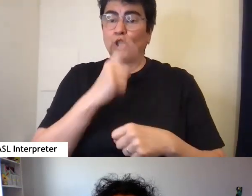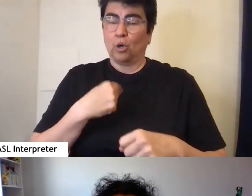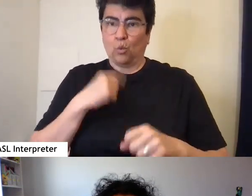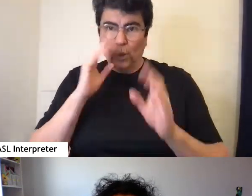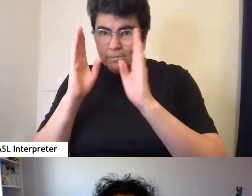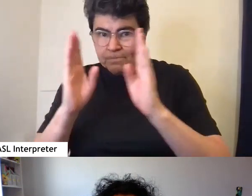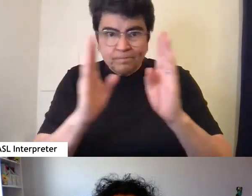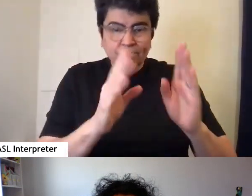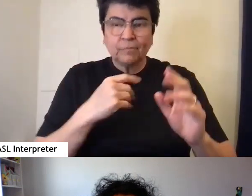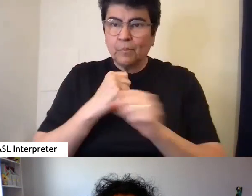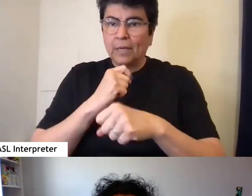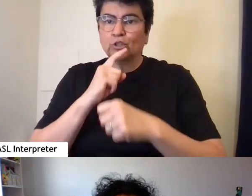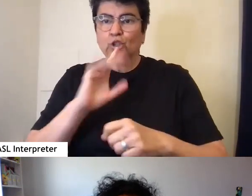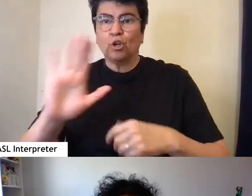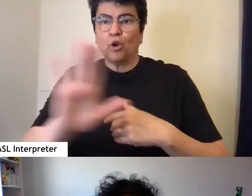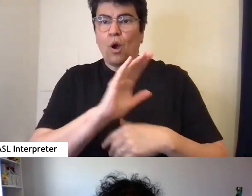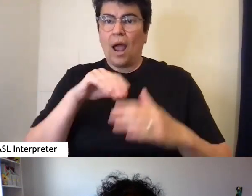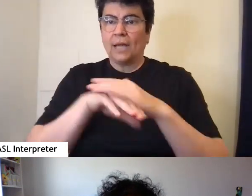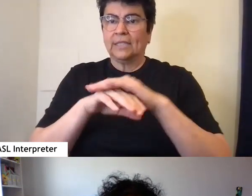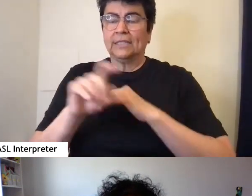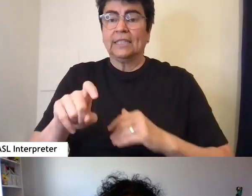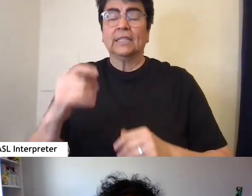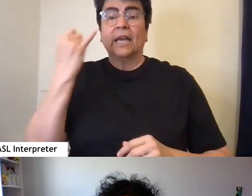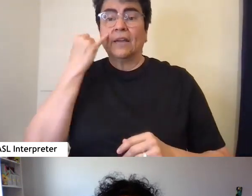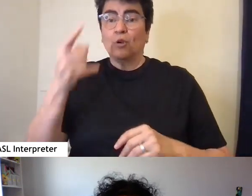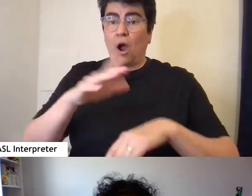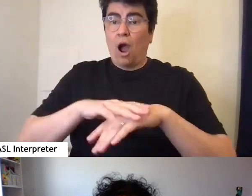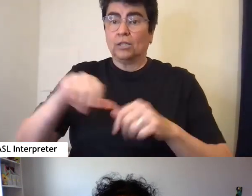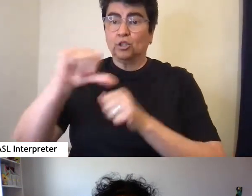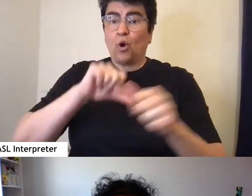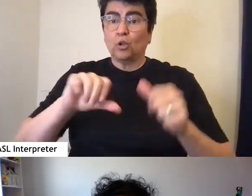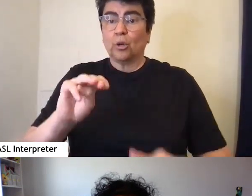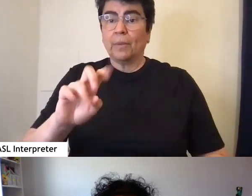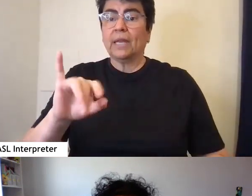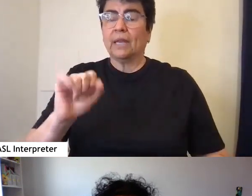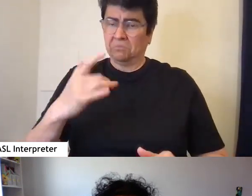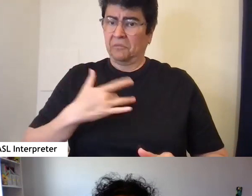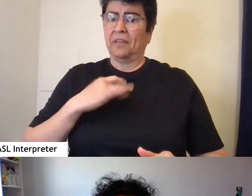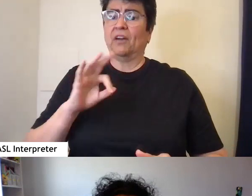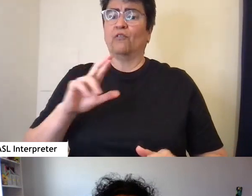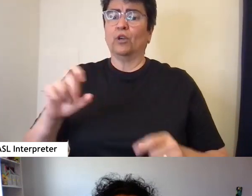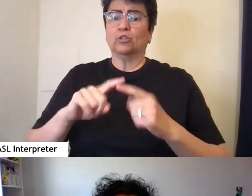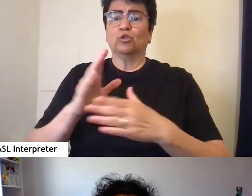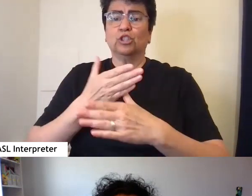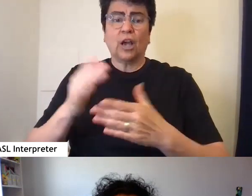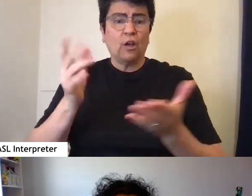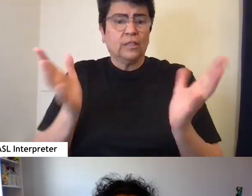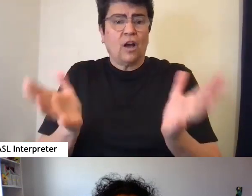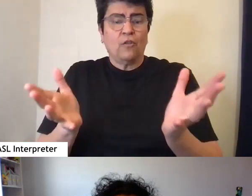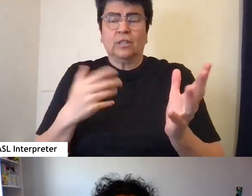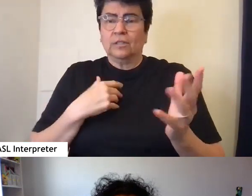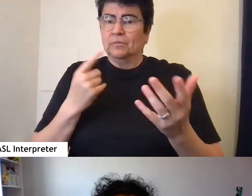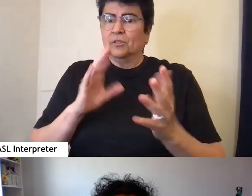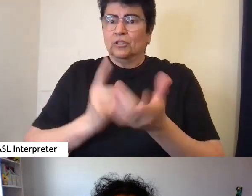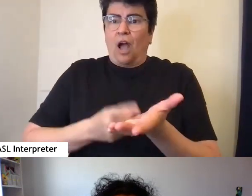to each of your access needs. If you are on social media, please feel free to share this conversation and talk about what is happening